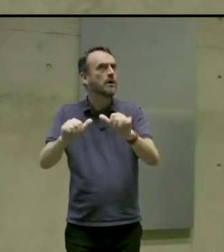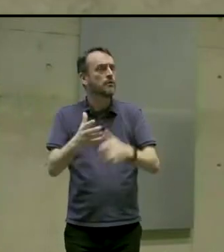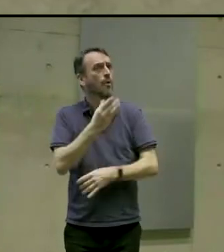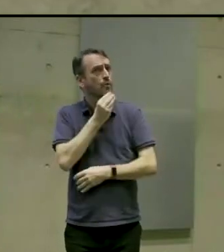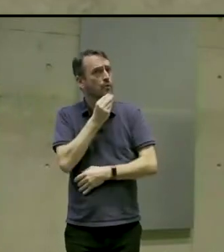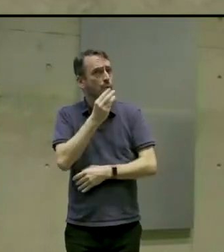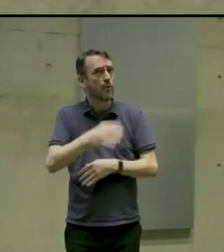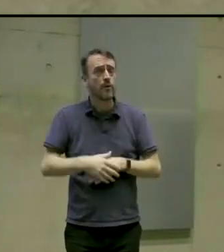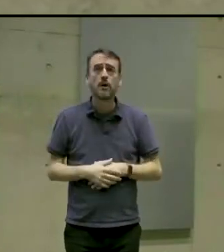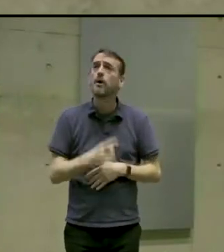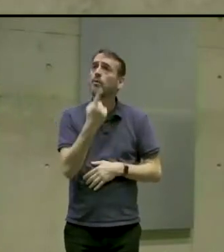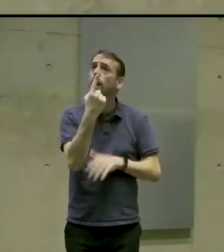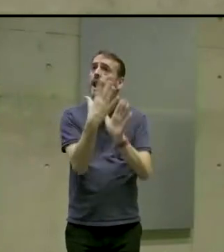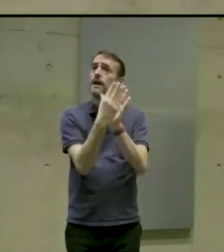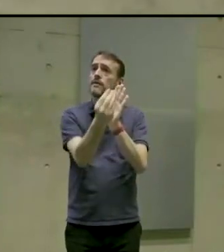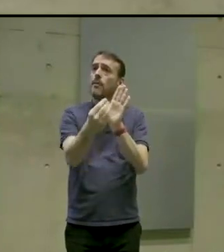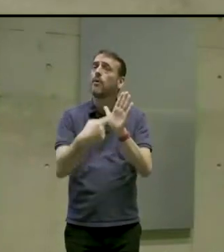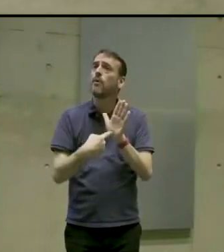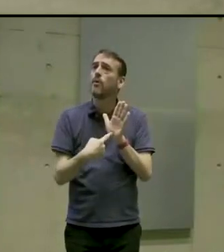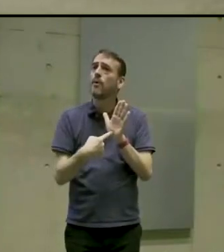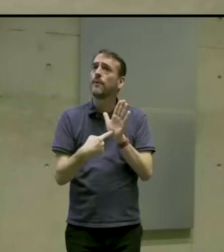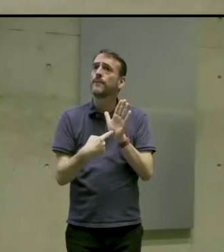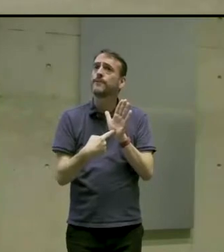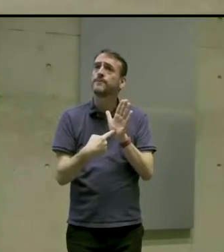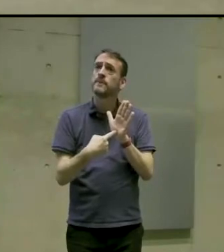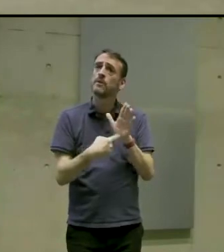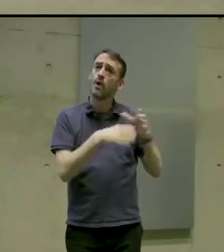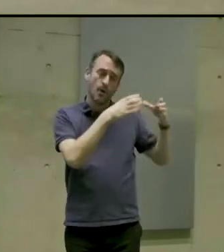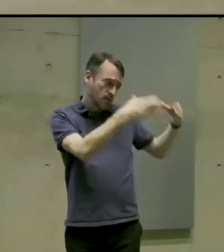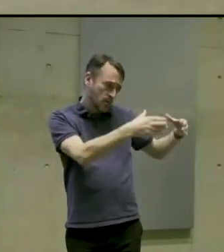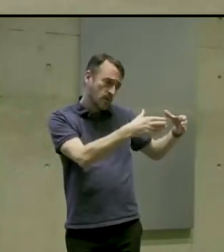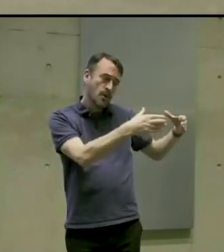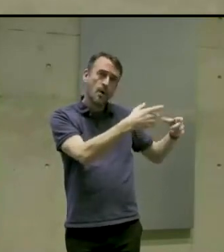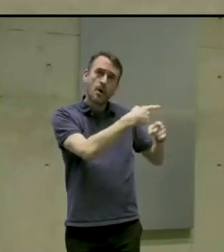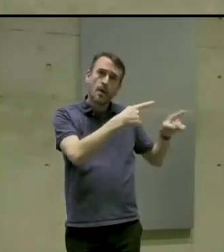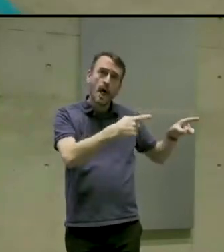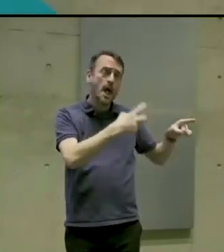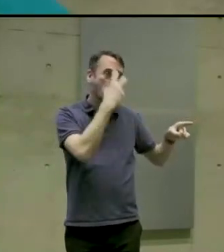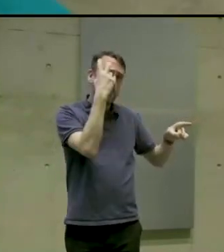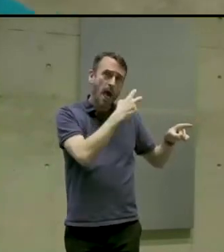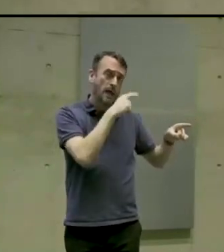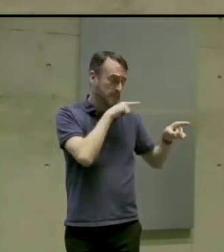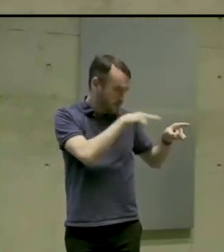For example, even though the players who were blind could play the game, it was...